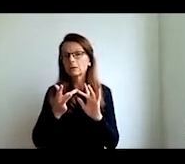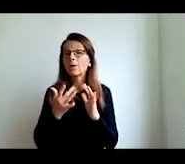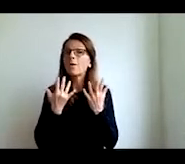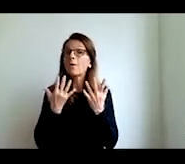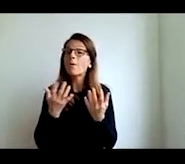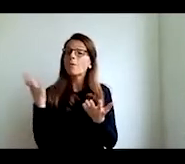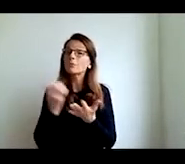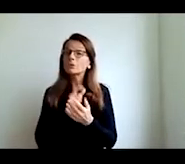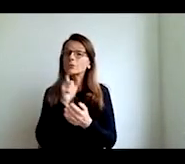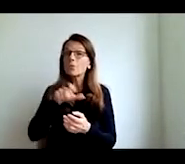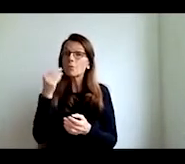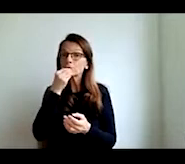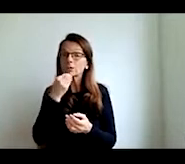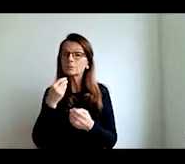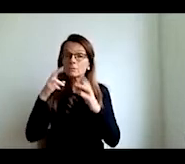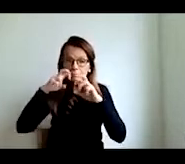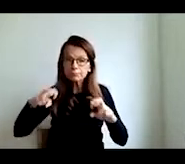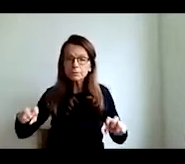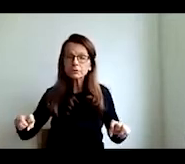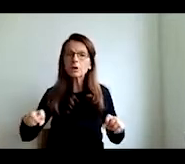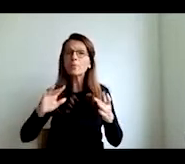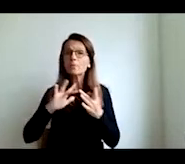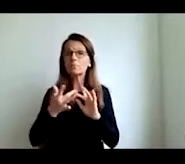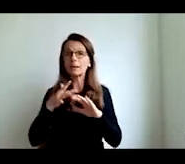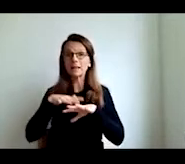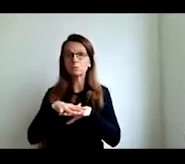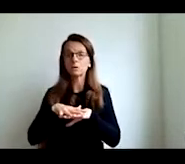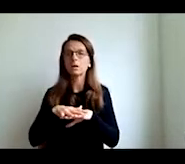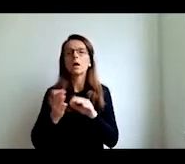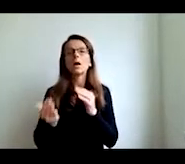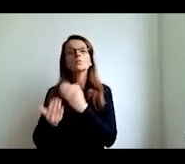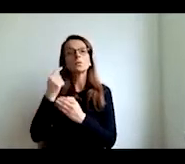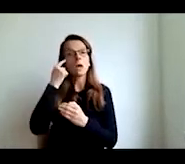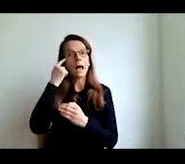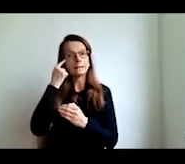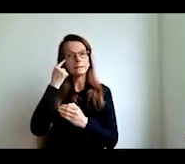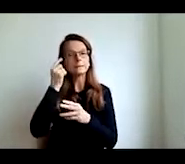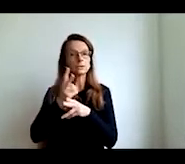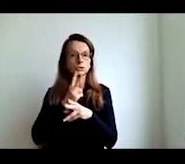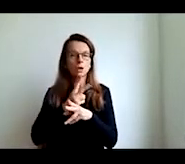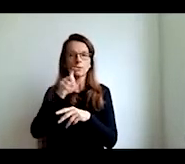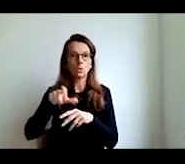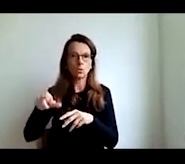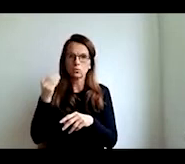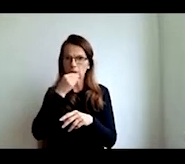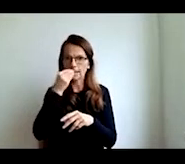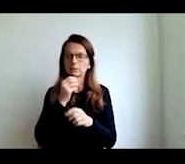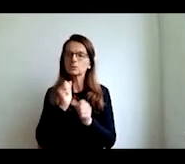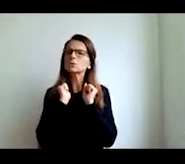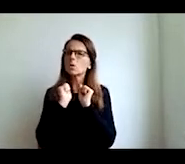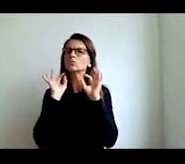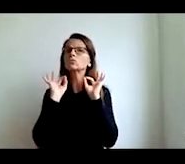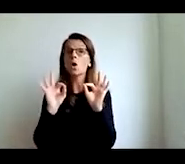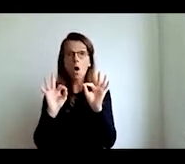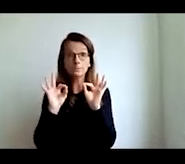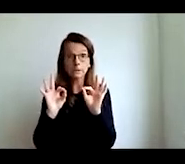yeah in east asian countries typically students are very good at that you know they can distinguish fact from opinion they can you know navigate complexity search